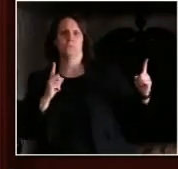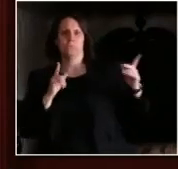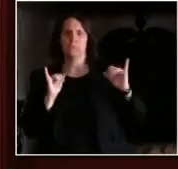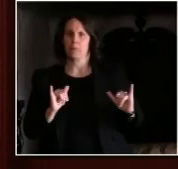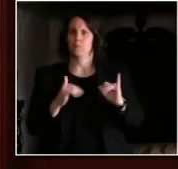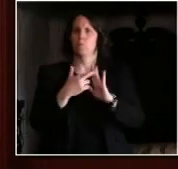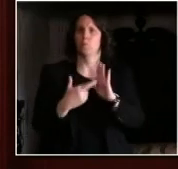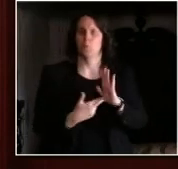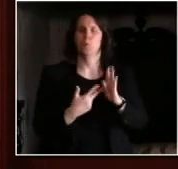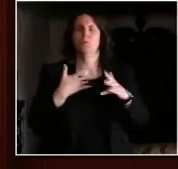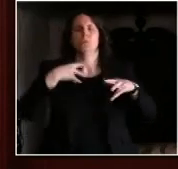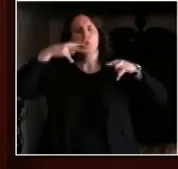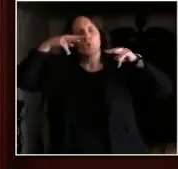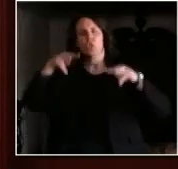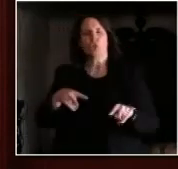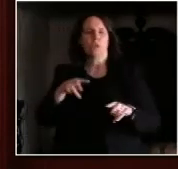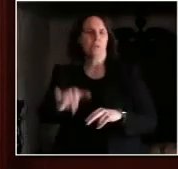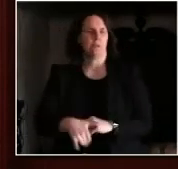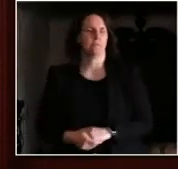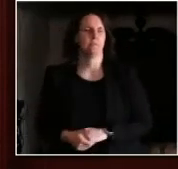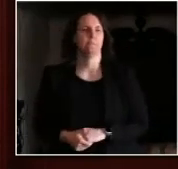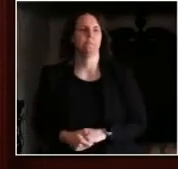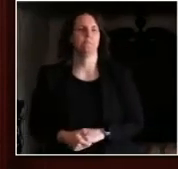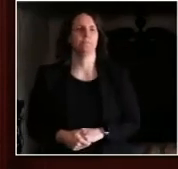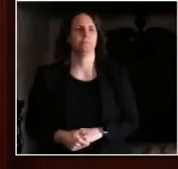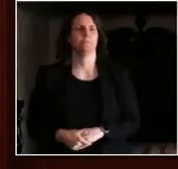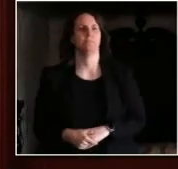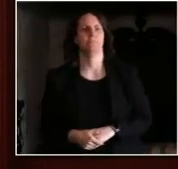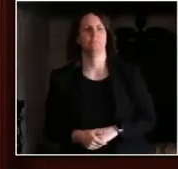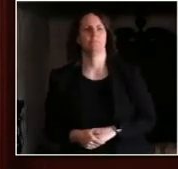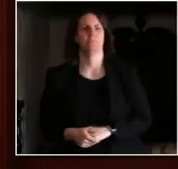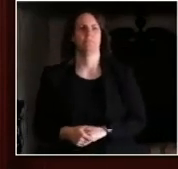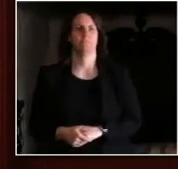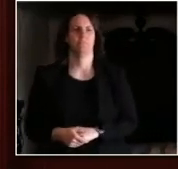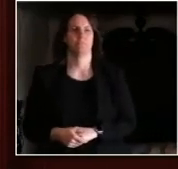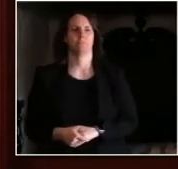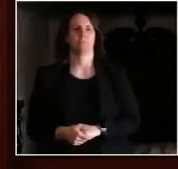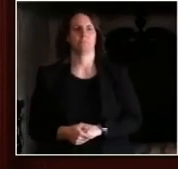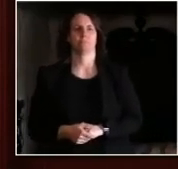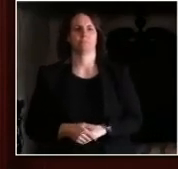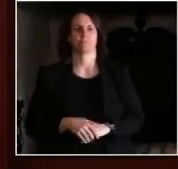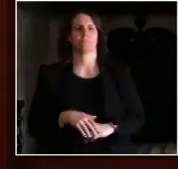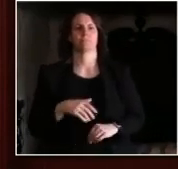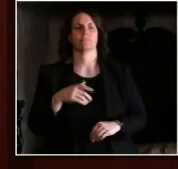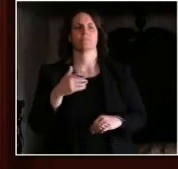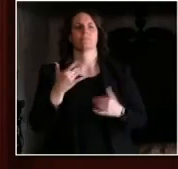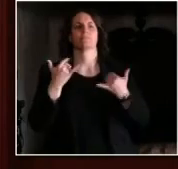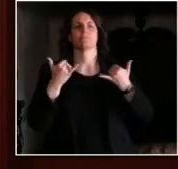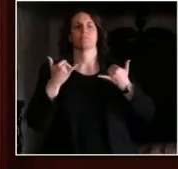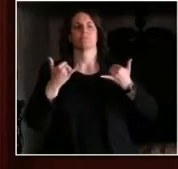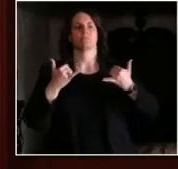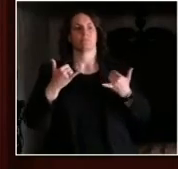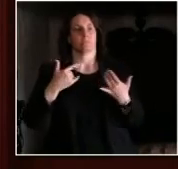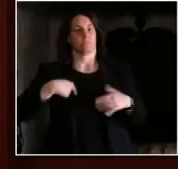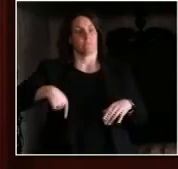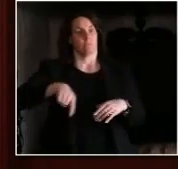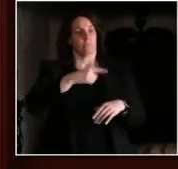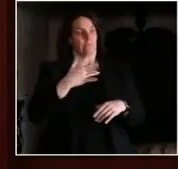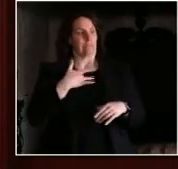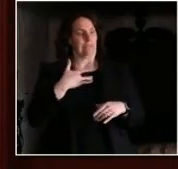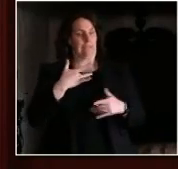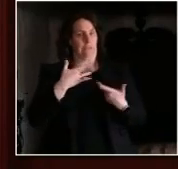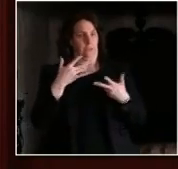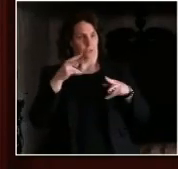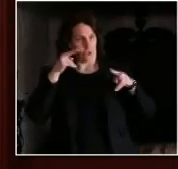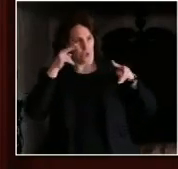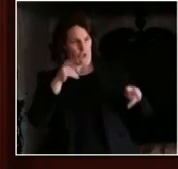to be working on that now. Now is the time to be focused on that so that when we're ready, when we've done this work with these different paths